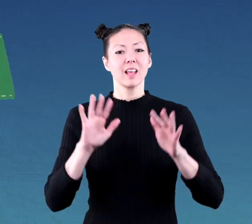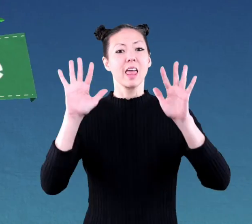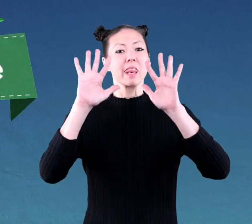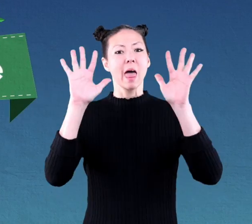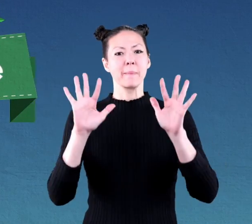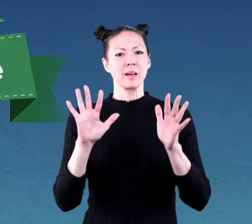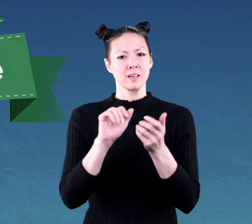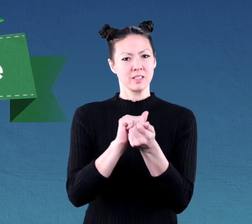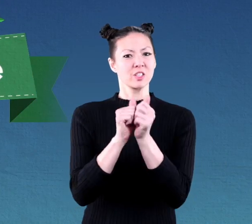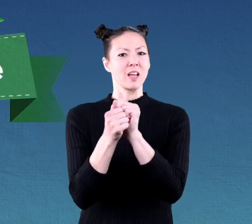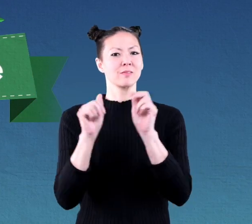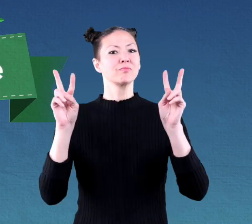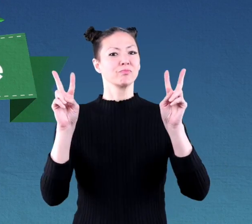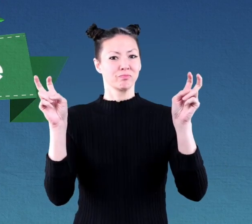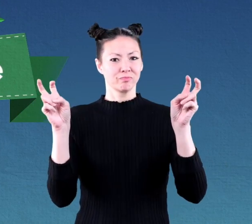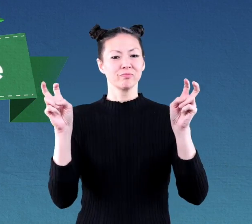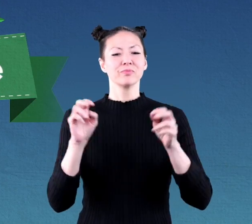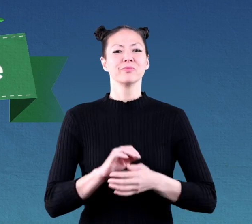Climate Change